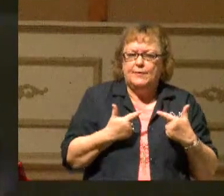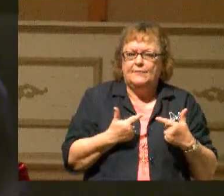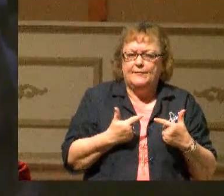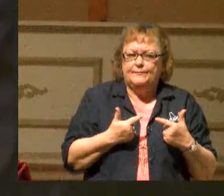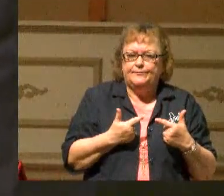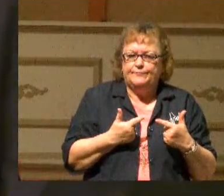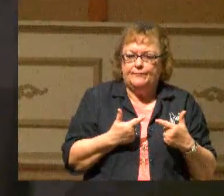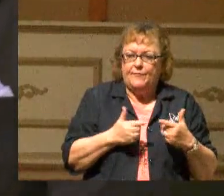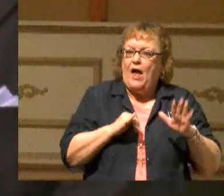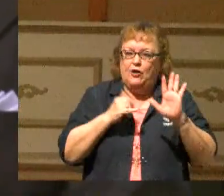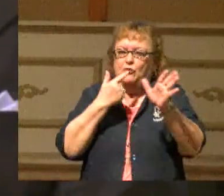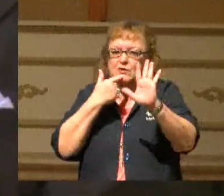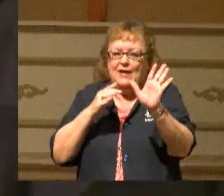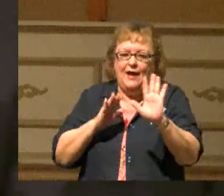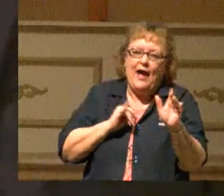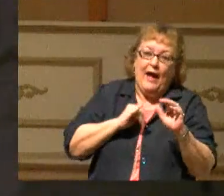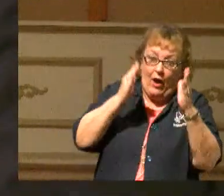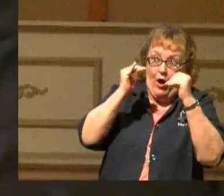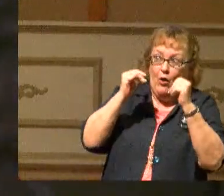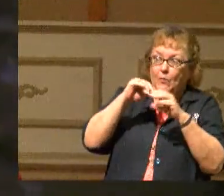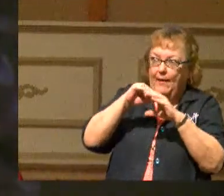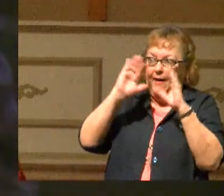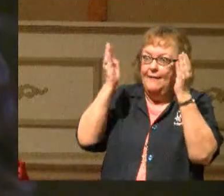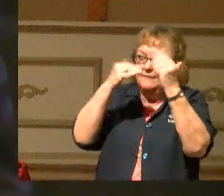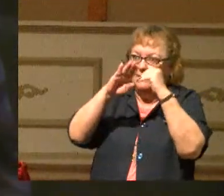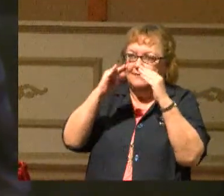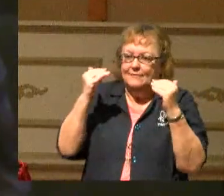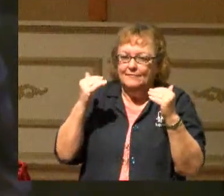I'm sure you would say, well, I hope I'd be in heaven.